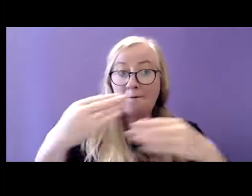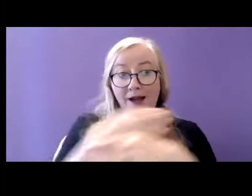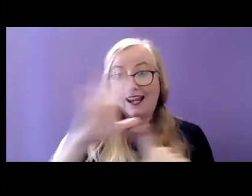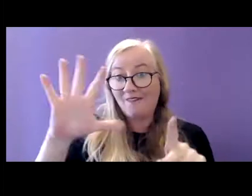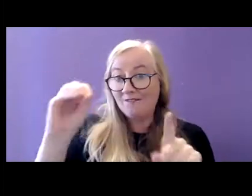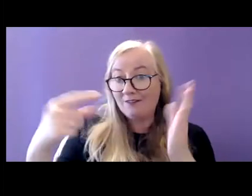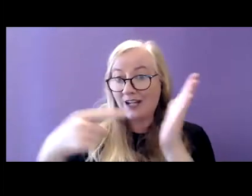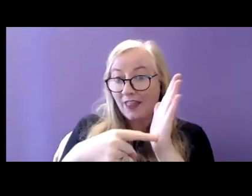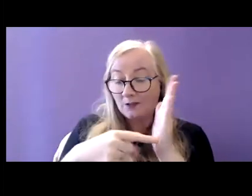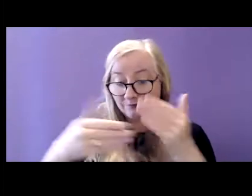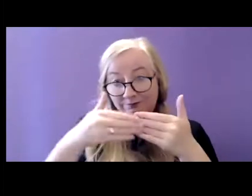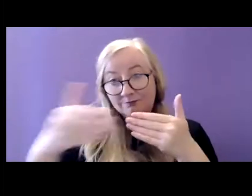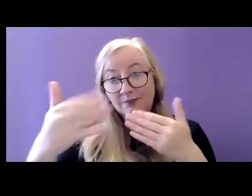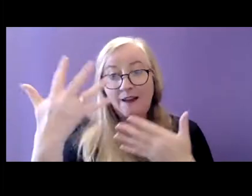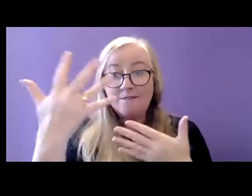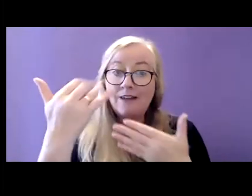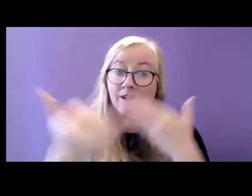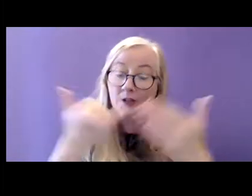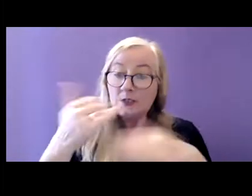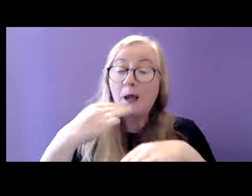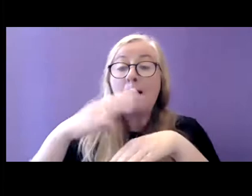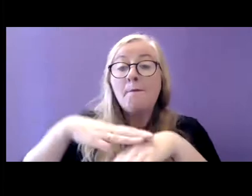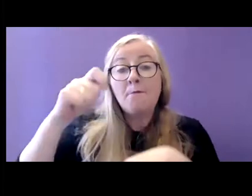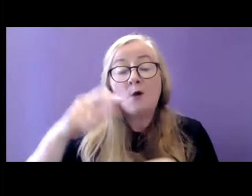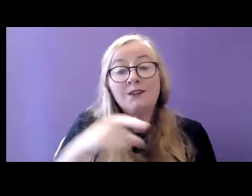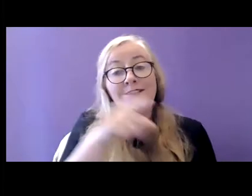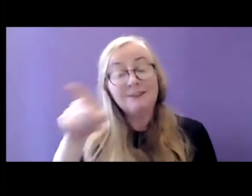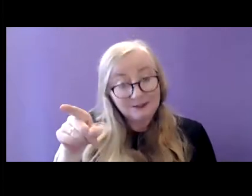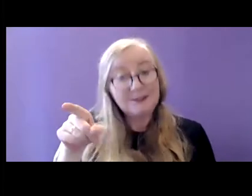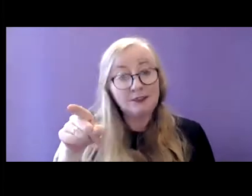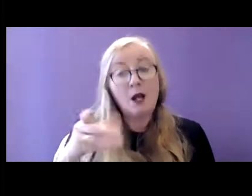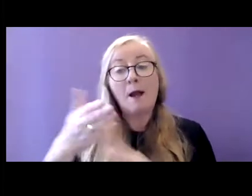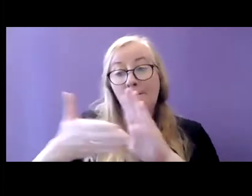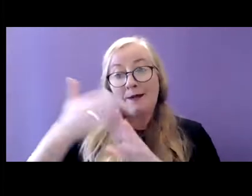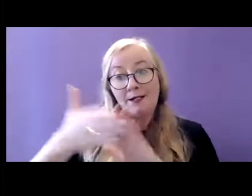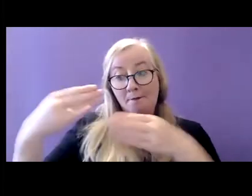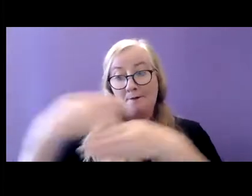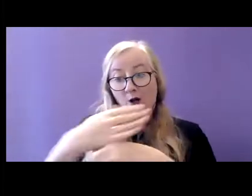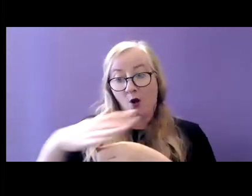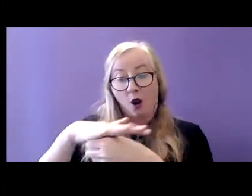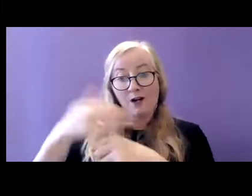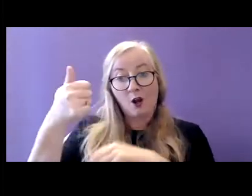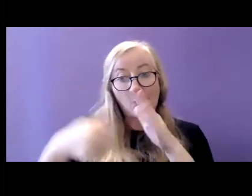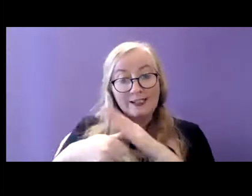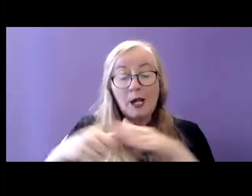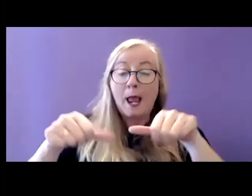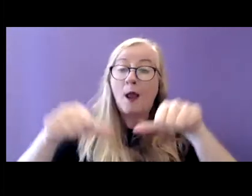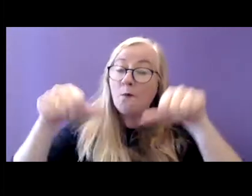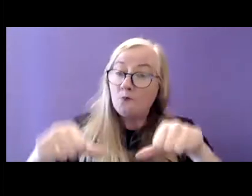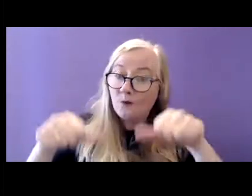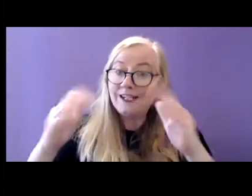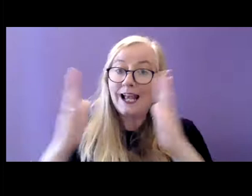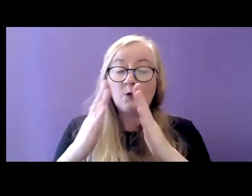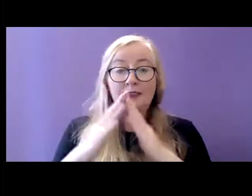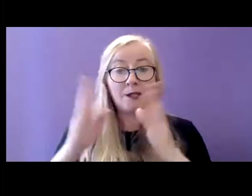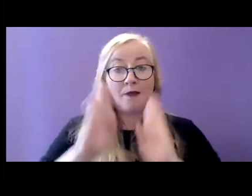over the next five years, the majority of which are to be built by local authorities, approved housing bodies and state